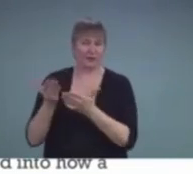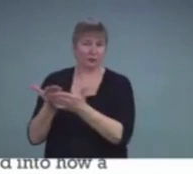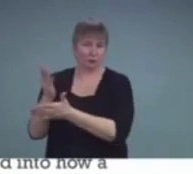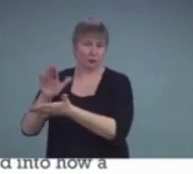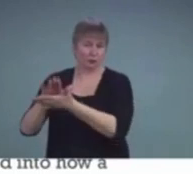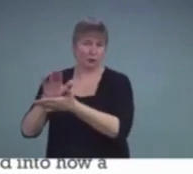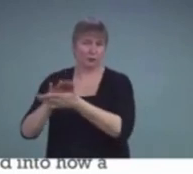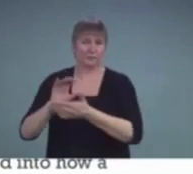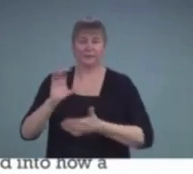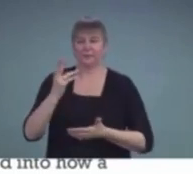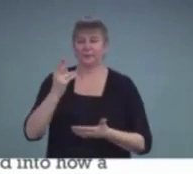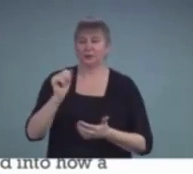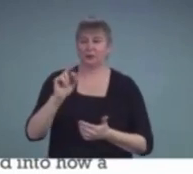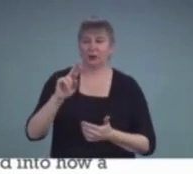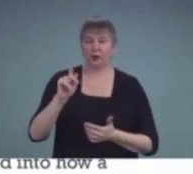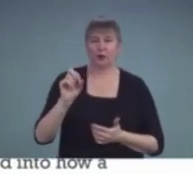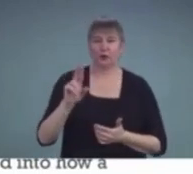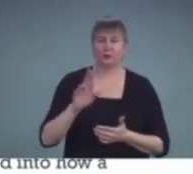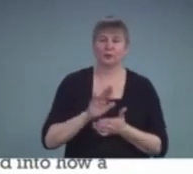that he's at.